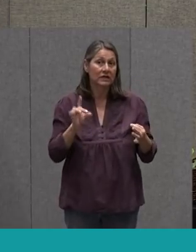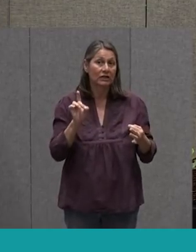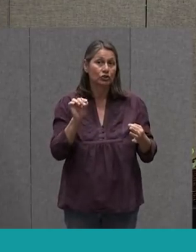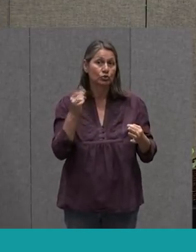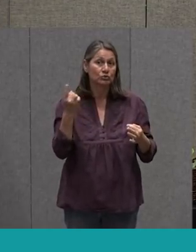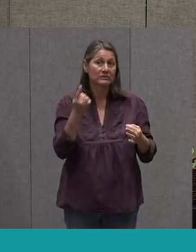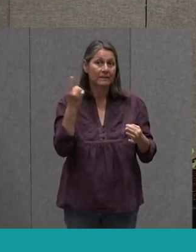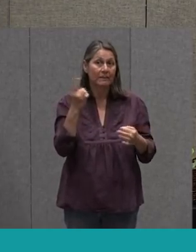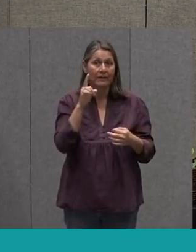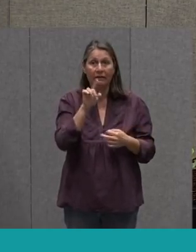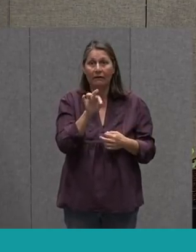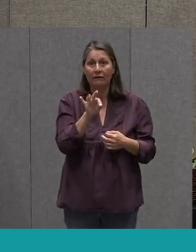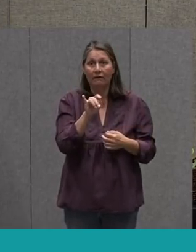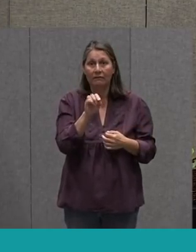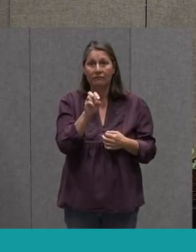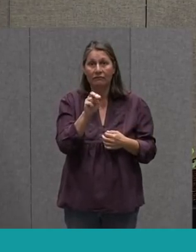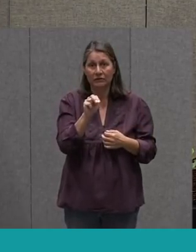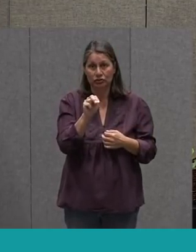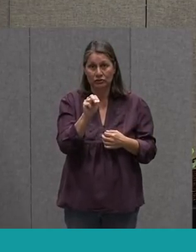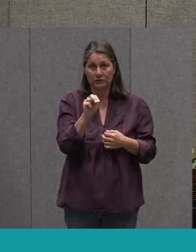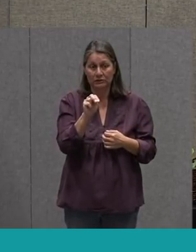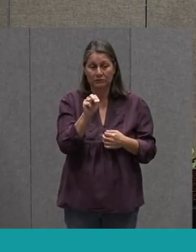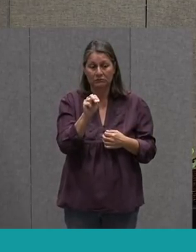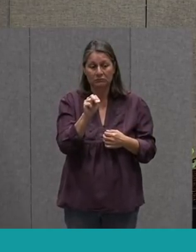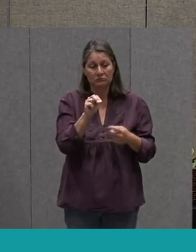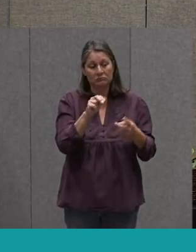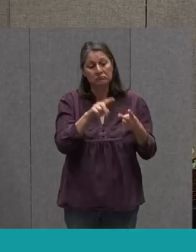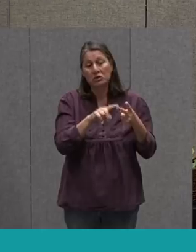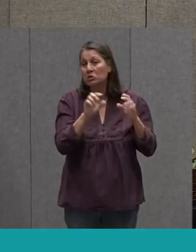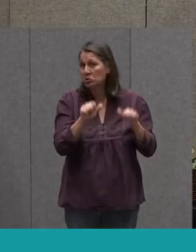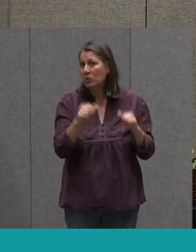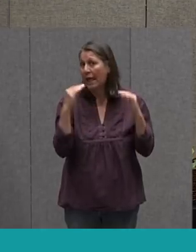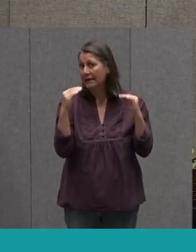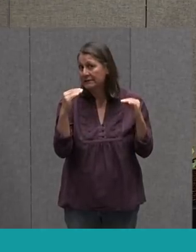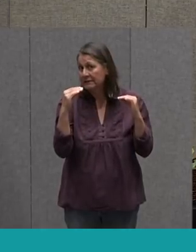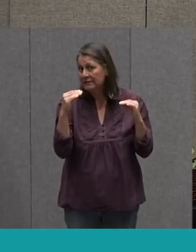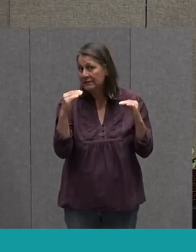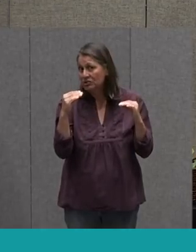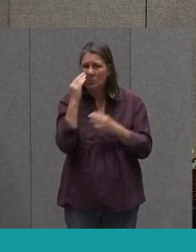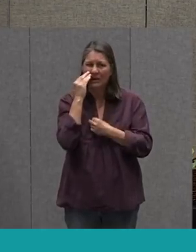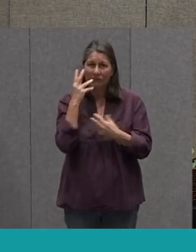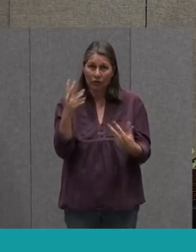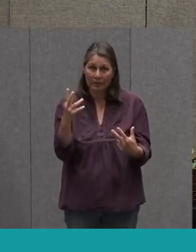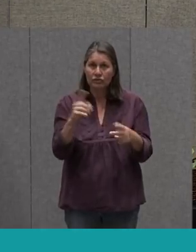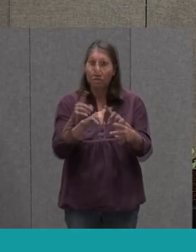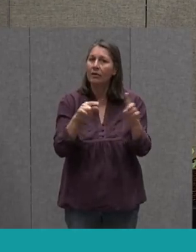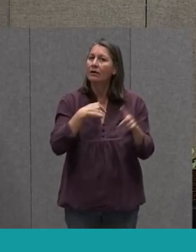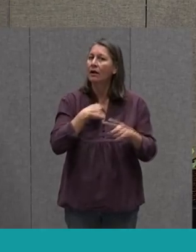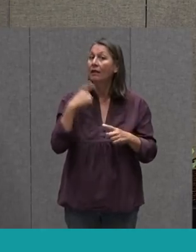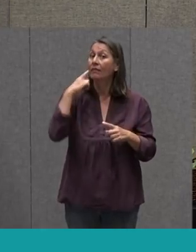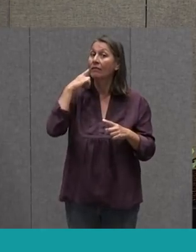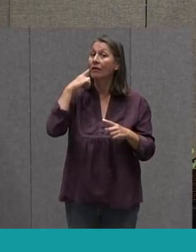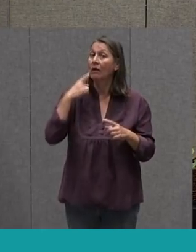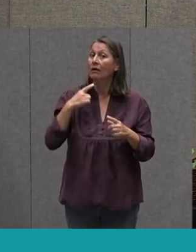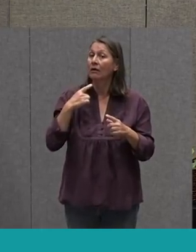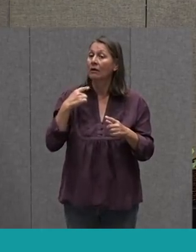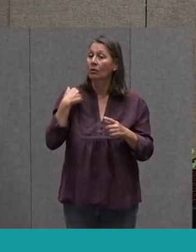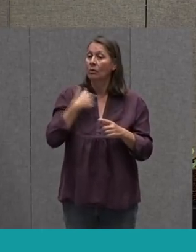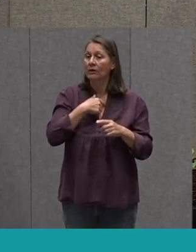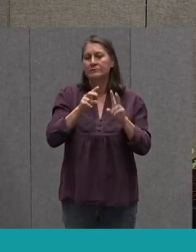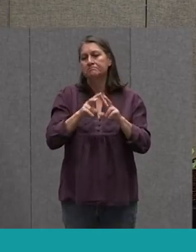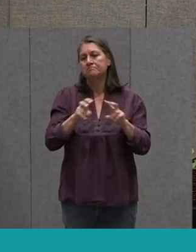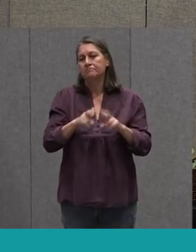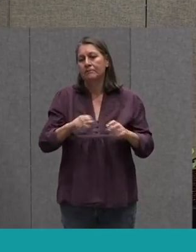As Well Or Do An Informational Narrative As Well But I Was Just Thinking Maybe We Could Talk Today A Little Bit About